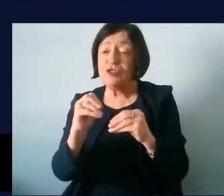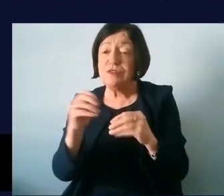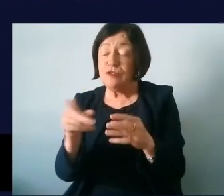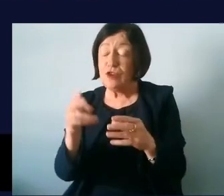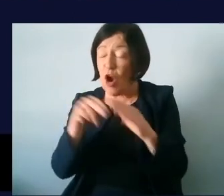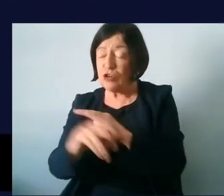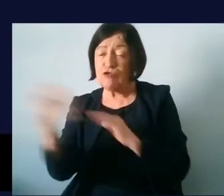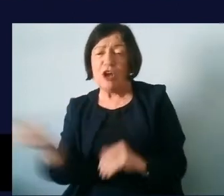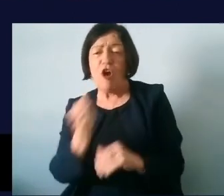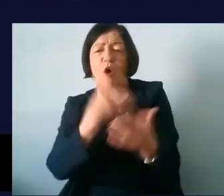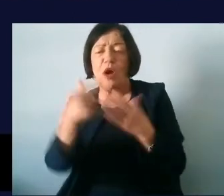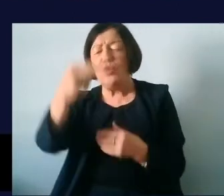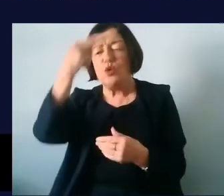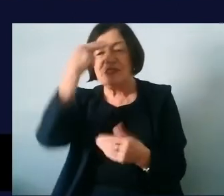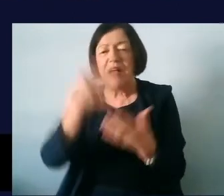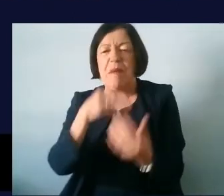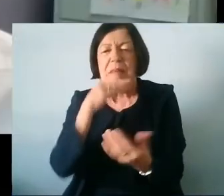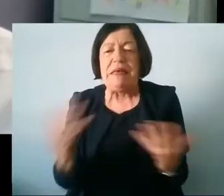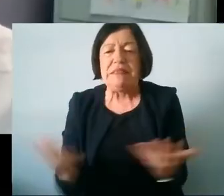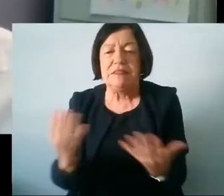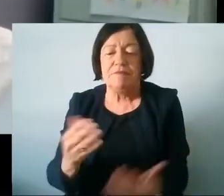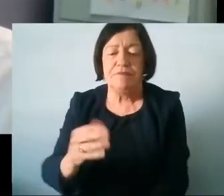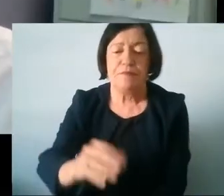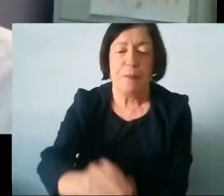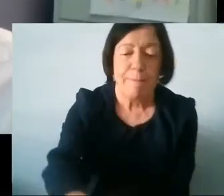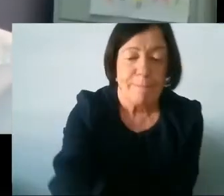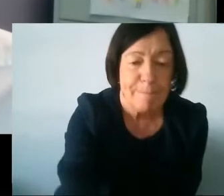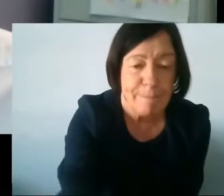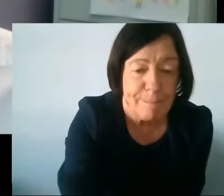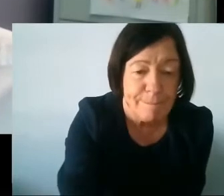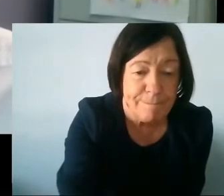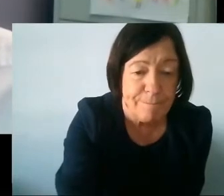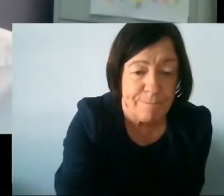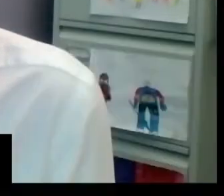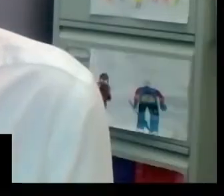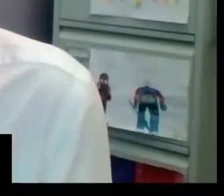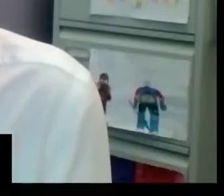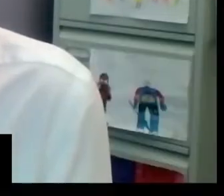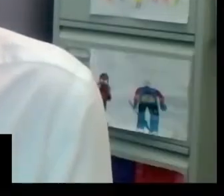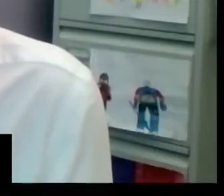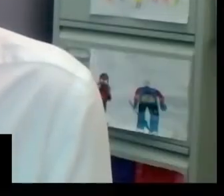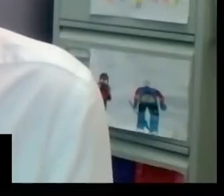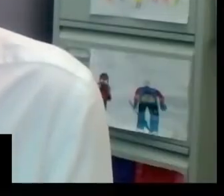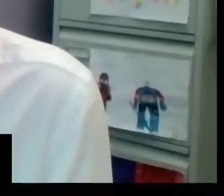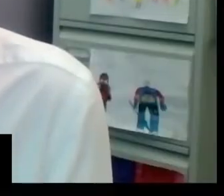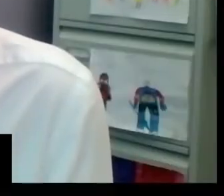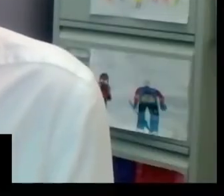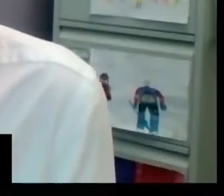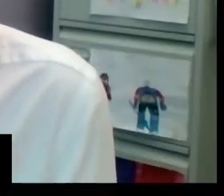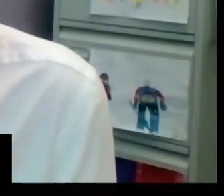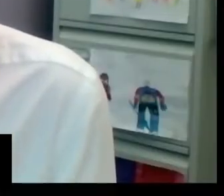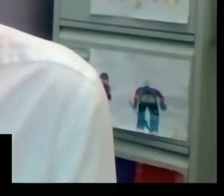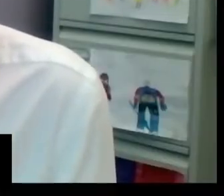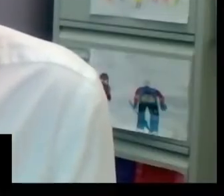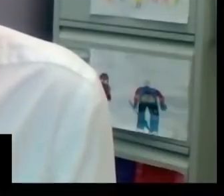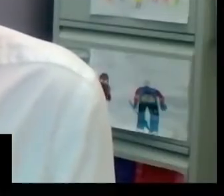what you understand it to mean? Thanks Yvonne and it's great to be part of this discussion today. Well as